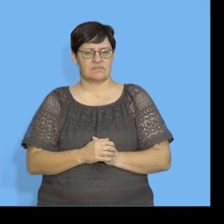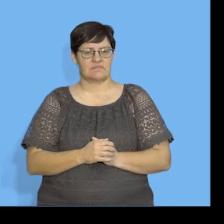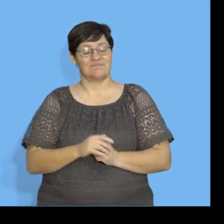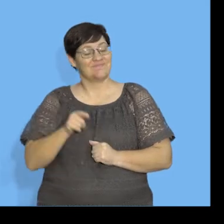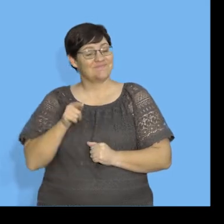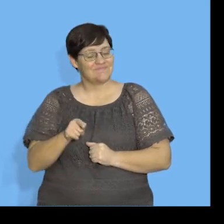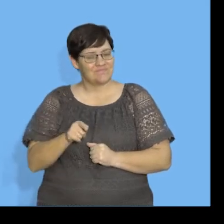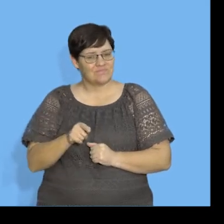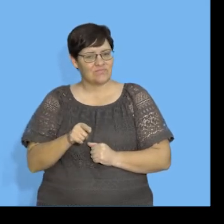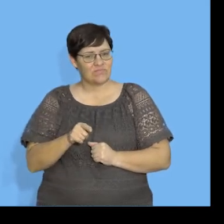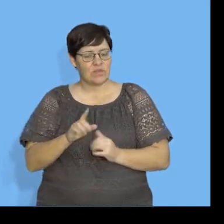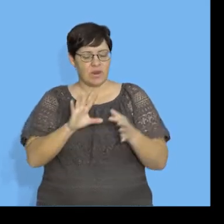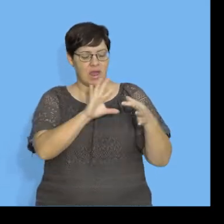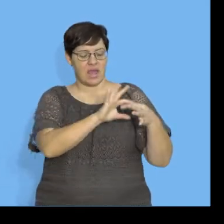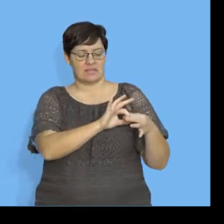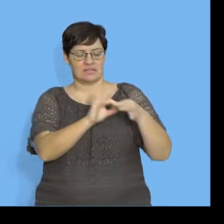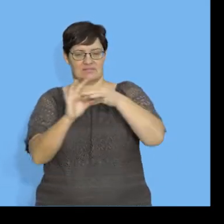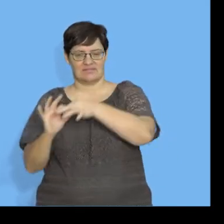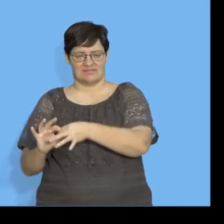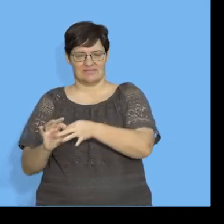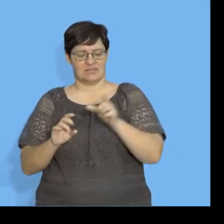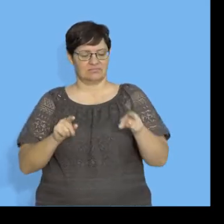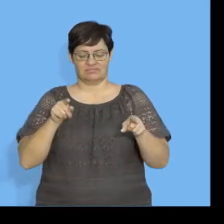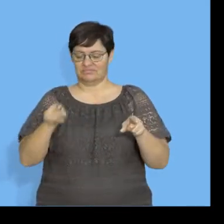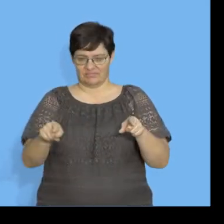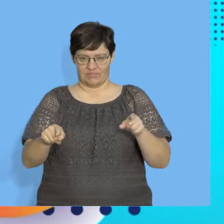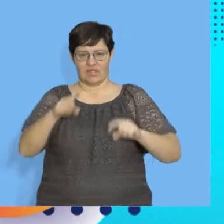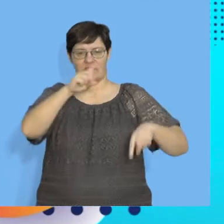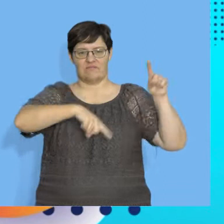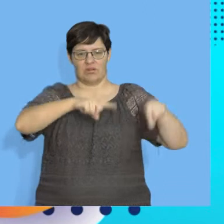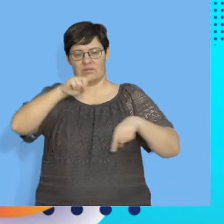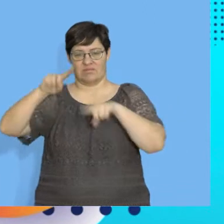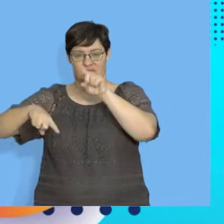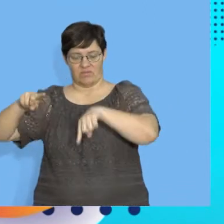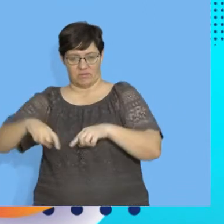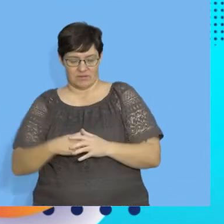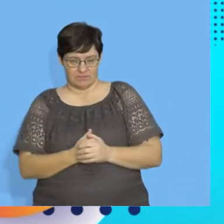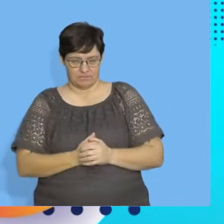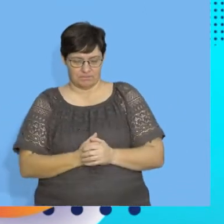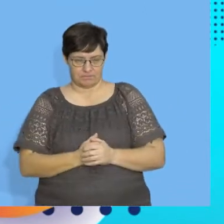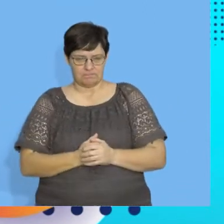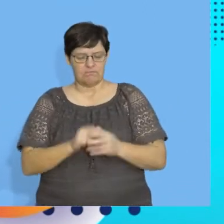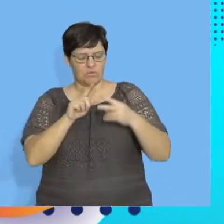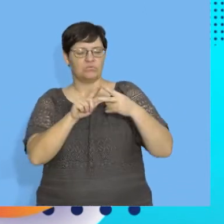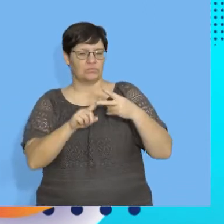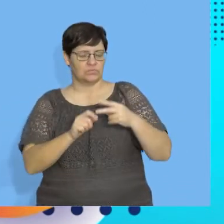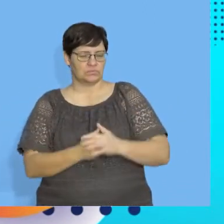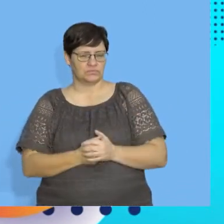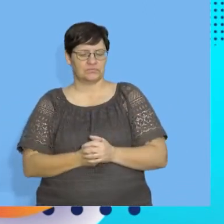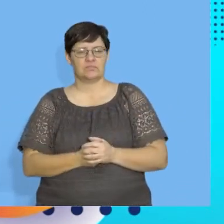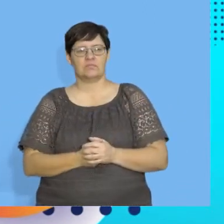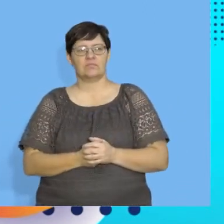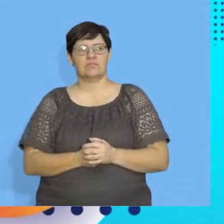Correlation is the association between two variables. An example I can think about is the